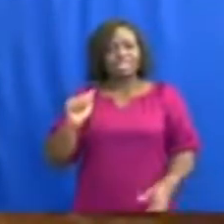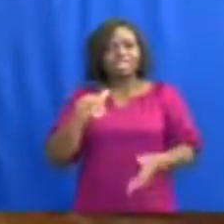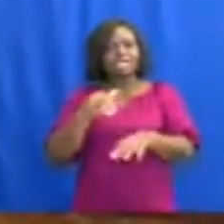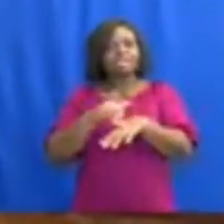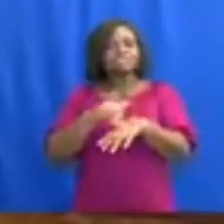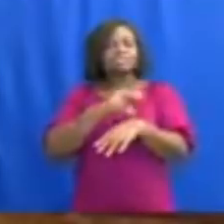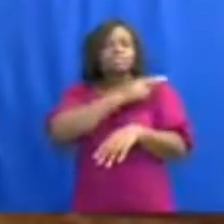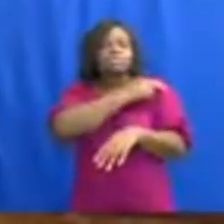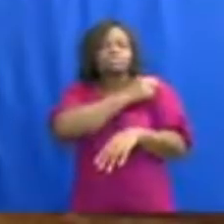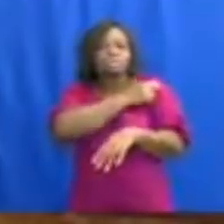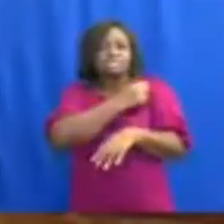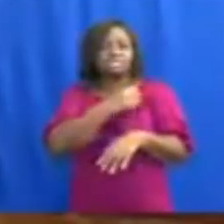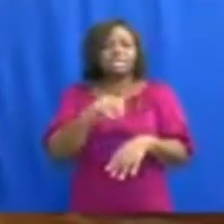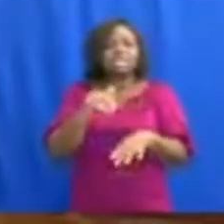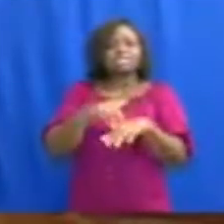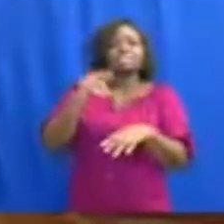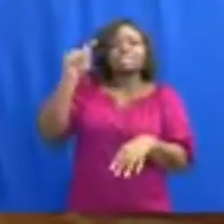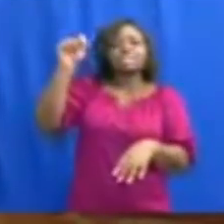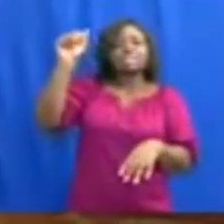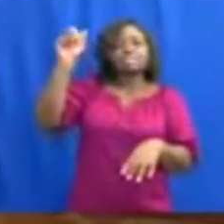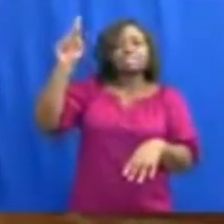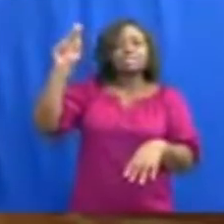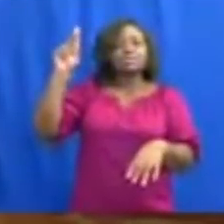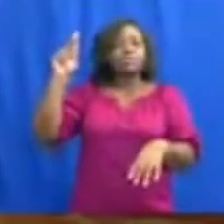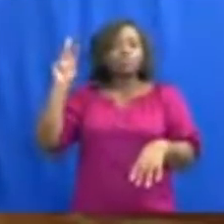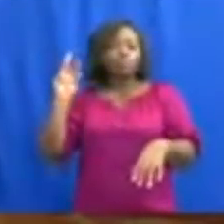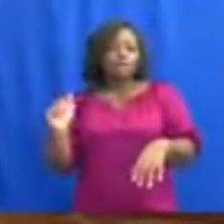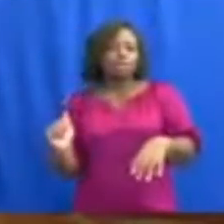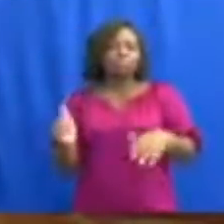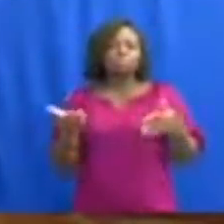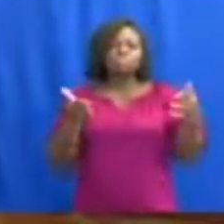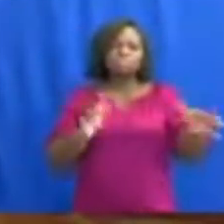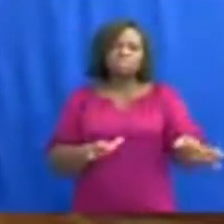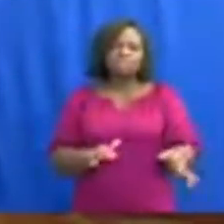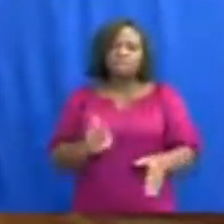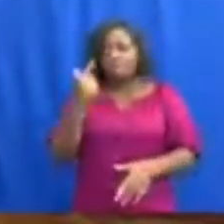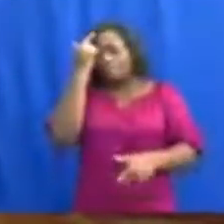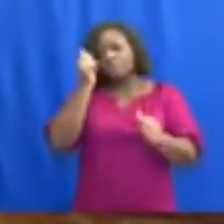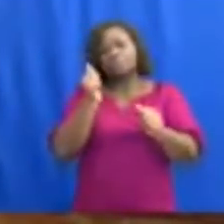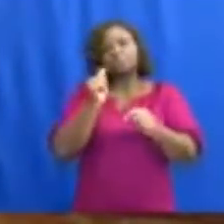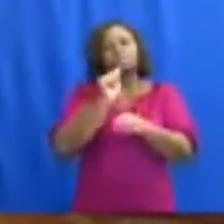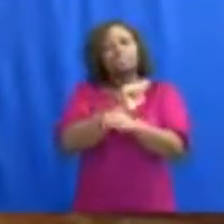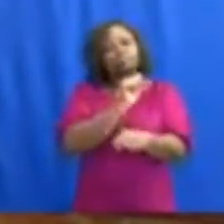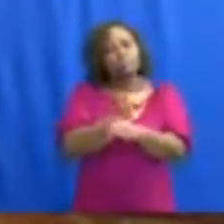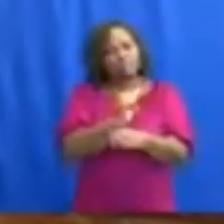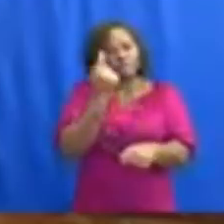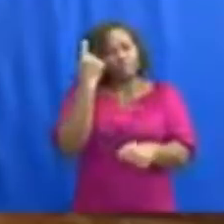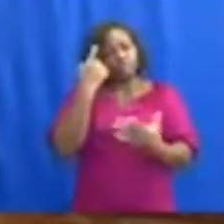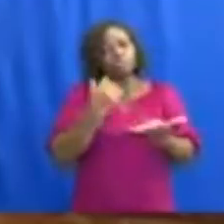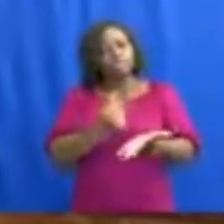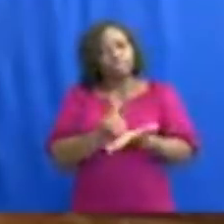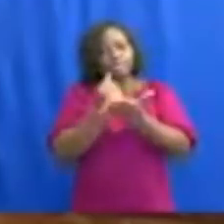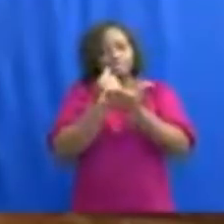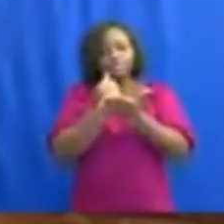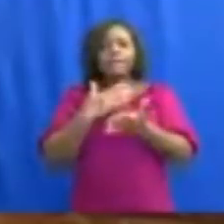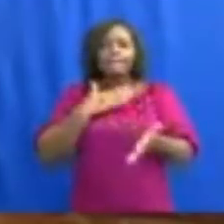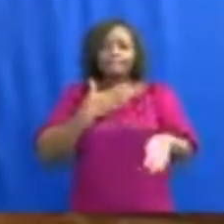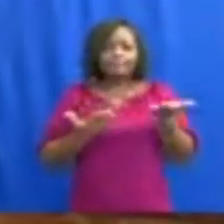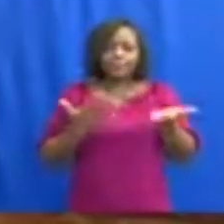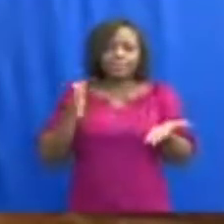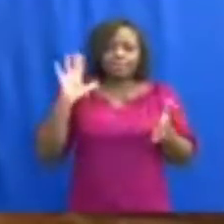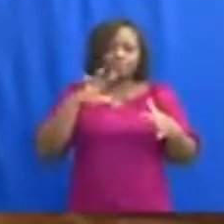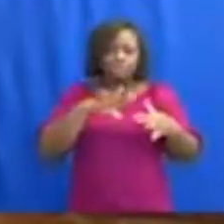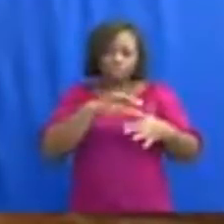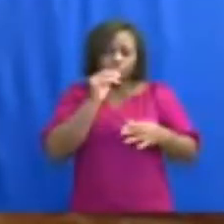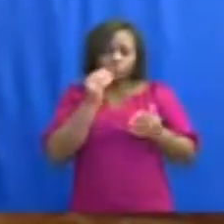Hospital in Takwa, who both died in the line of duty. May their souls rest